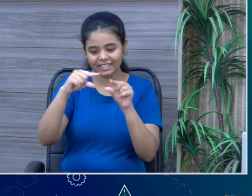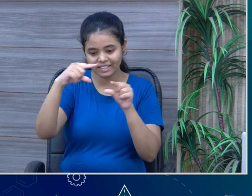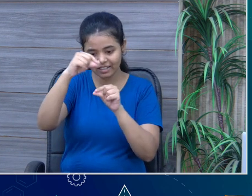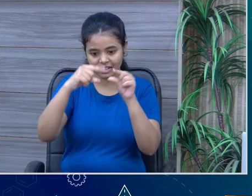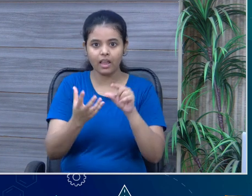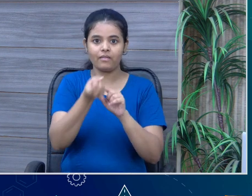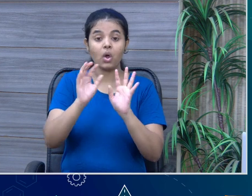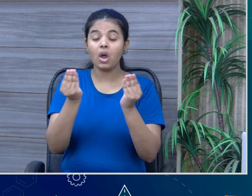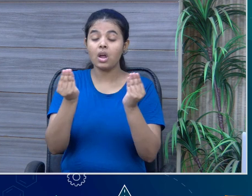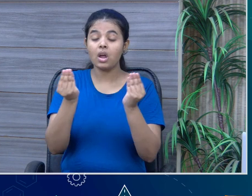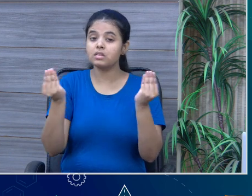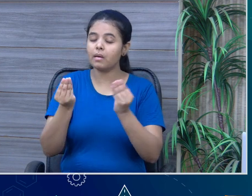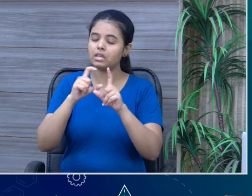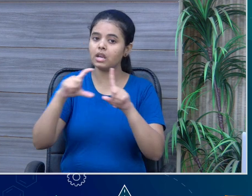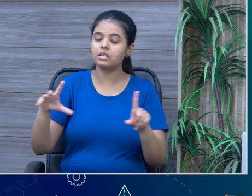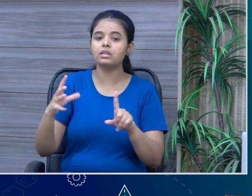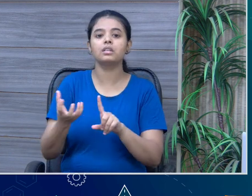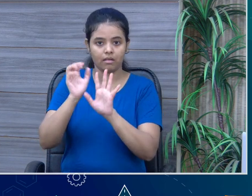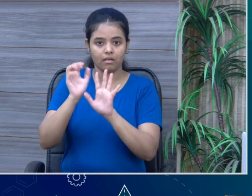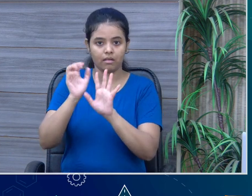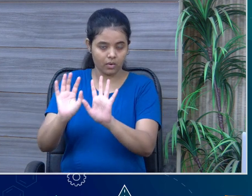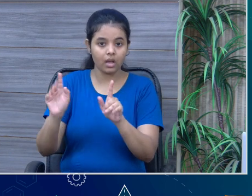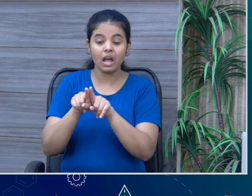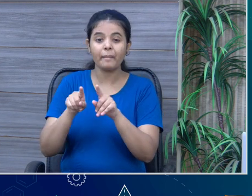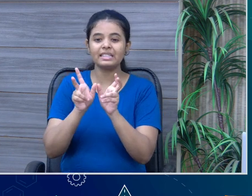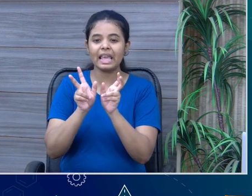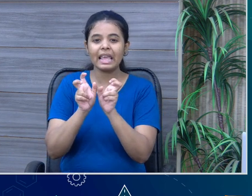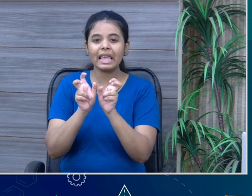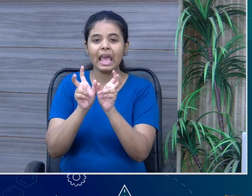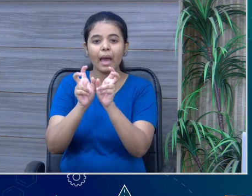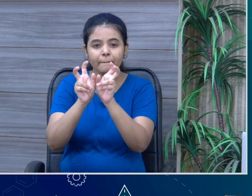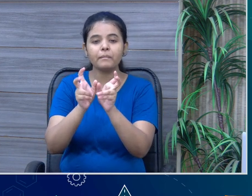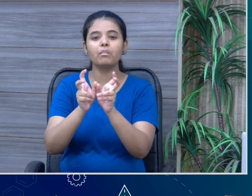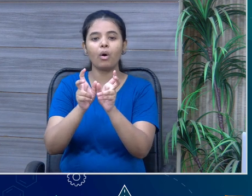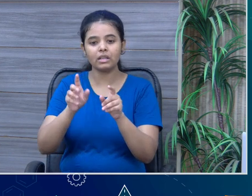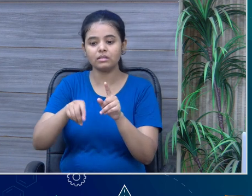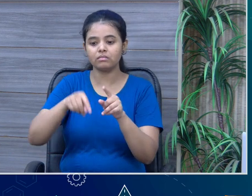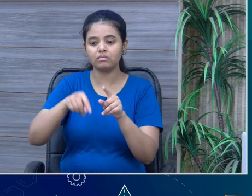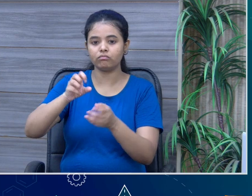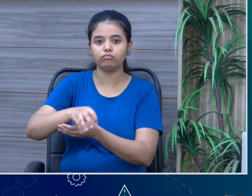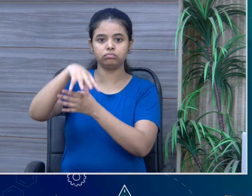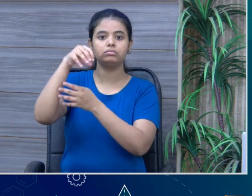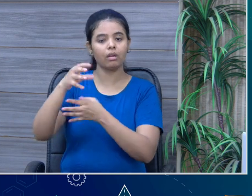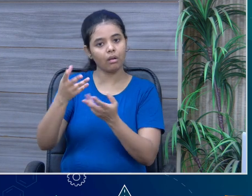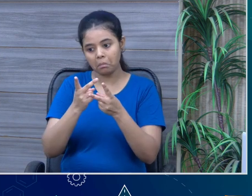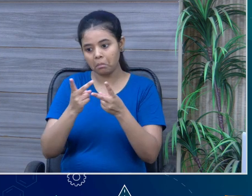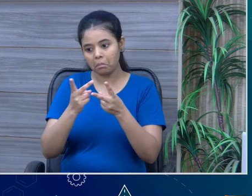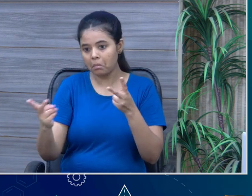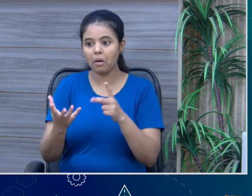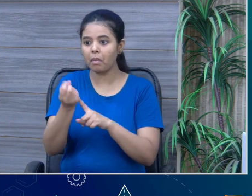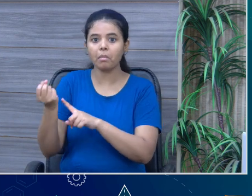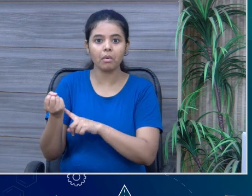sea like the octopus. And the crabs are also moving on the sea, near the seaside. And